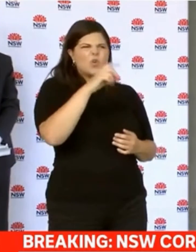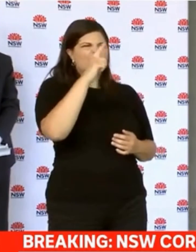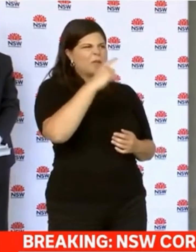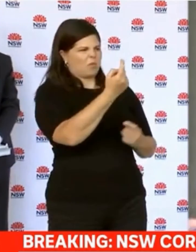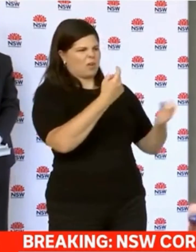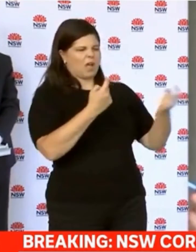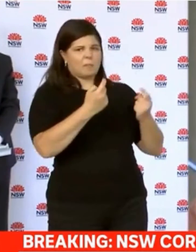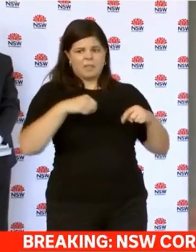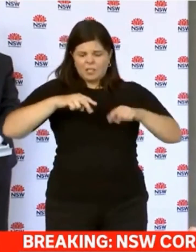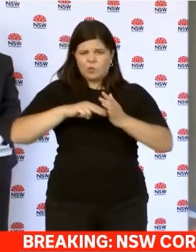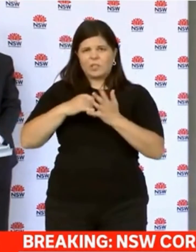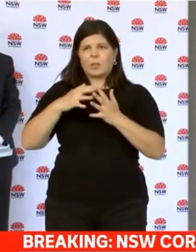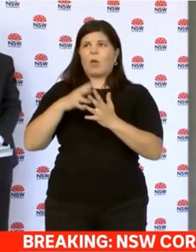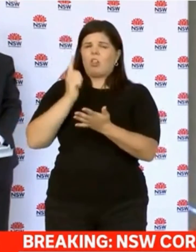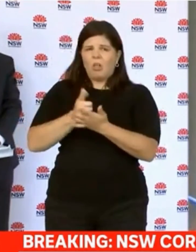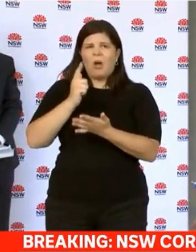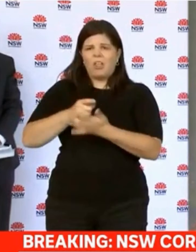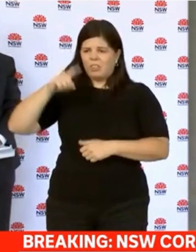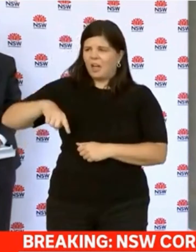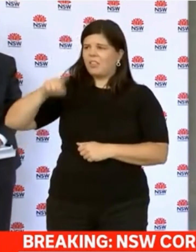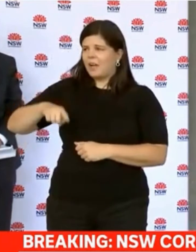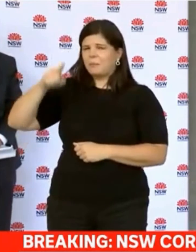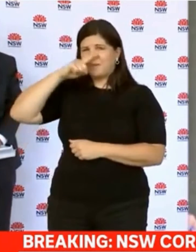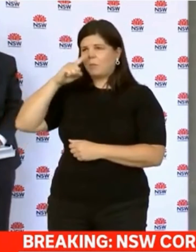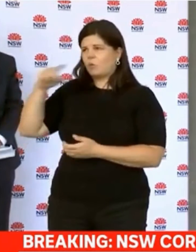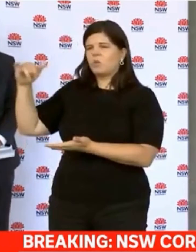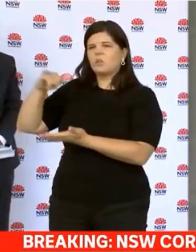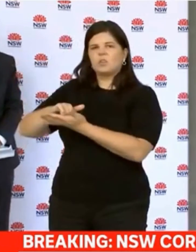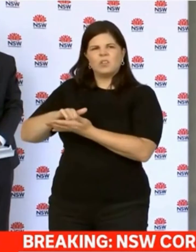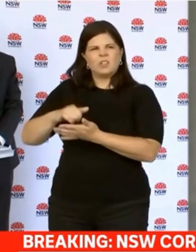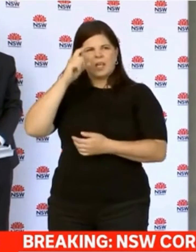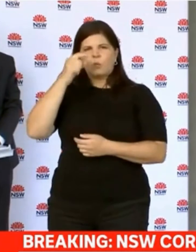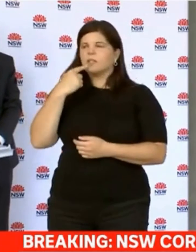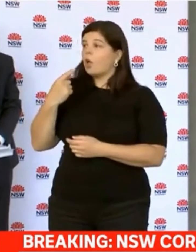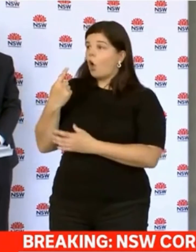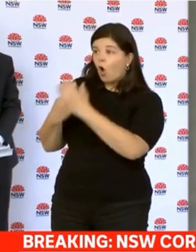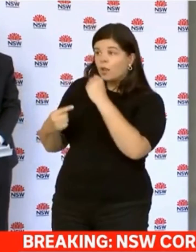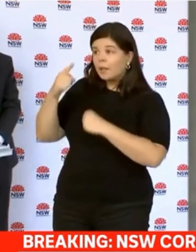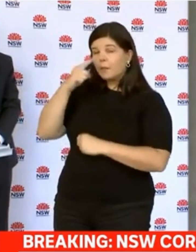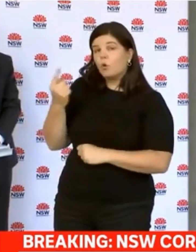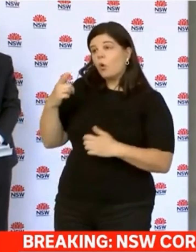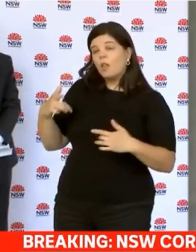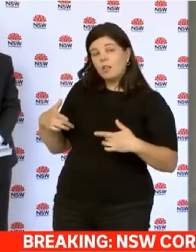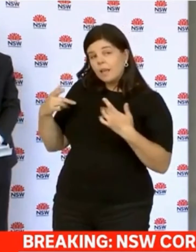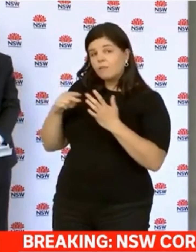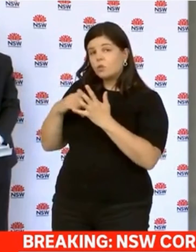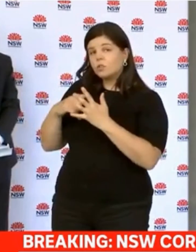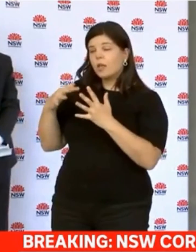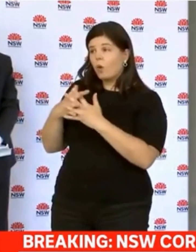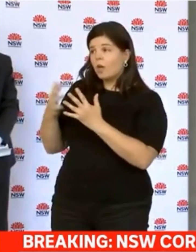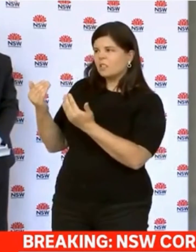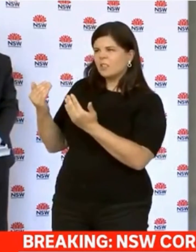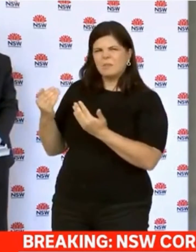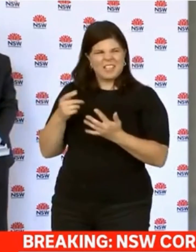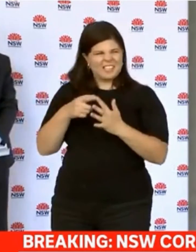for New South Wales to consider only taking New South Wales residents and not taking residents of another state, for example,